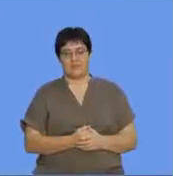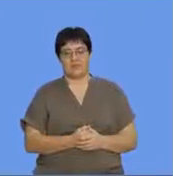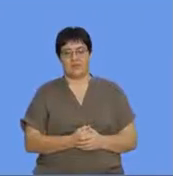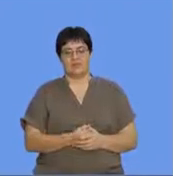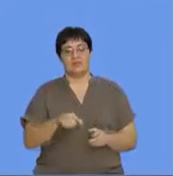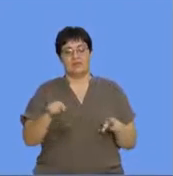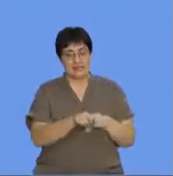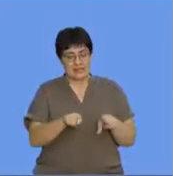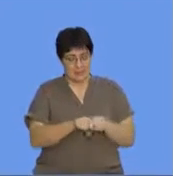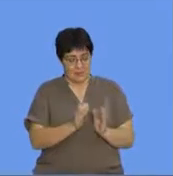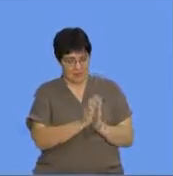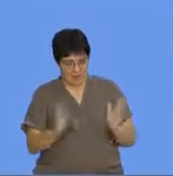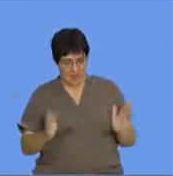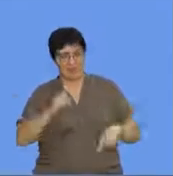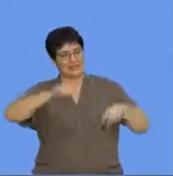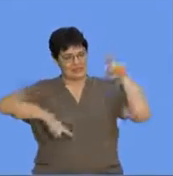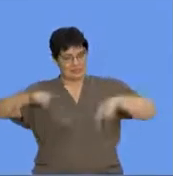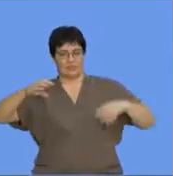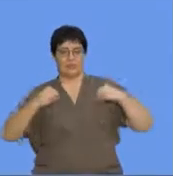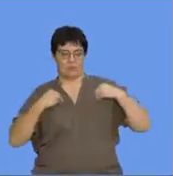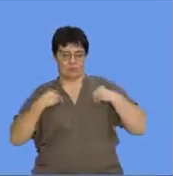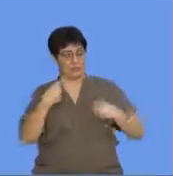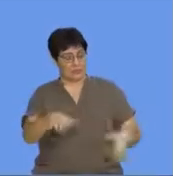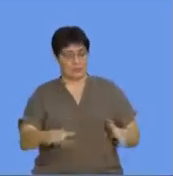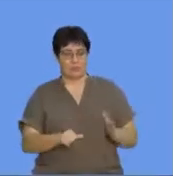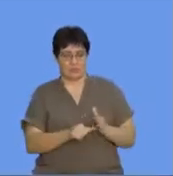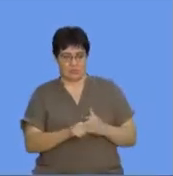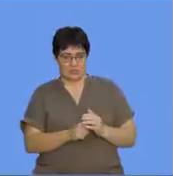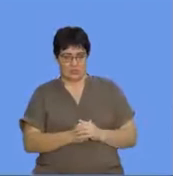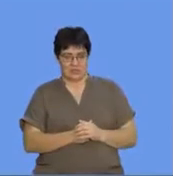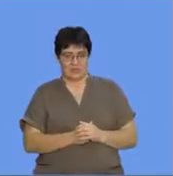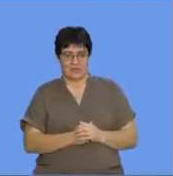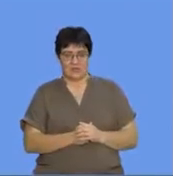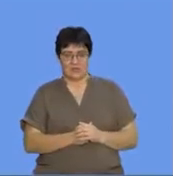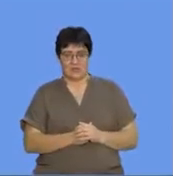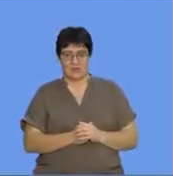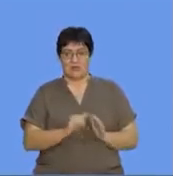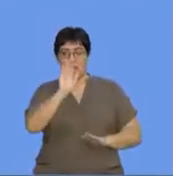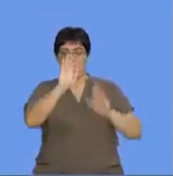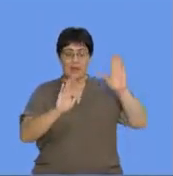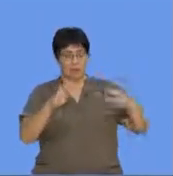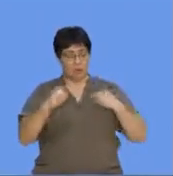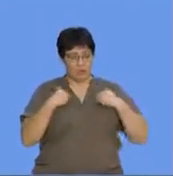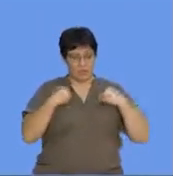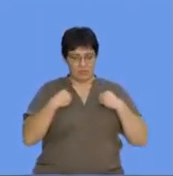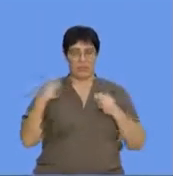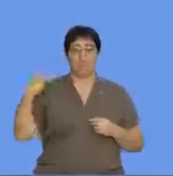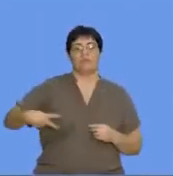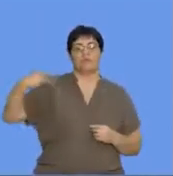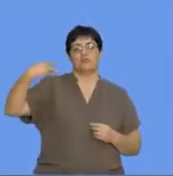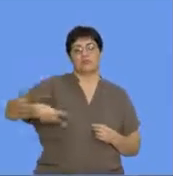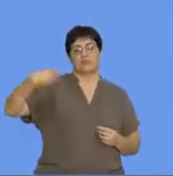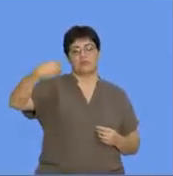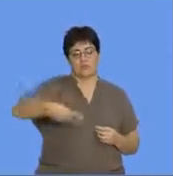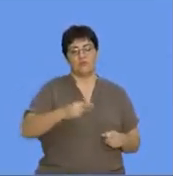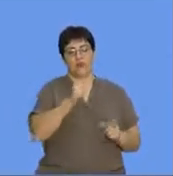same period have different properties. That's a very important one. And then the pattern of properties is repeated for each period.